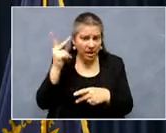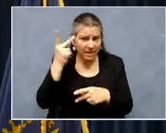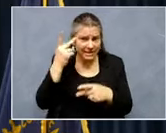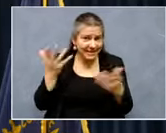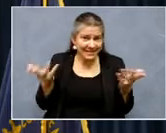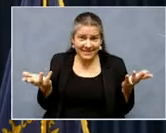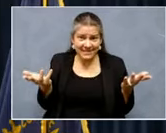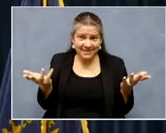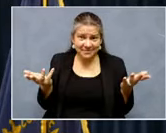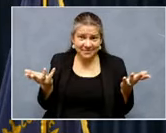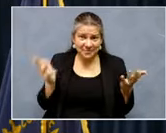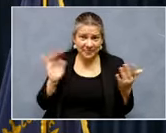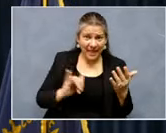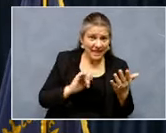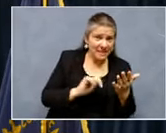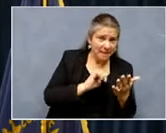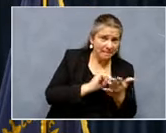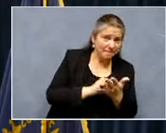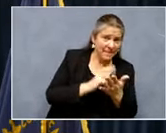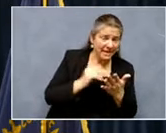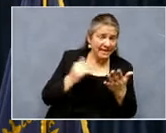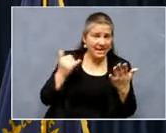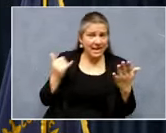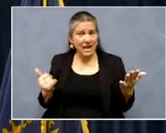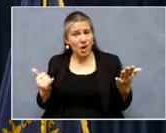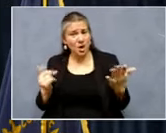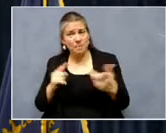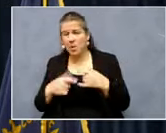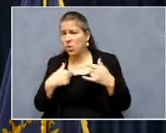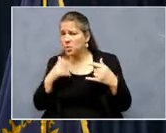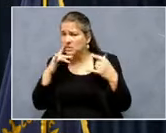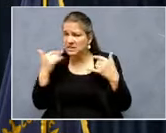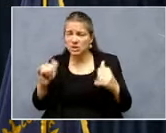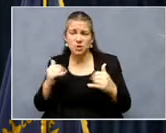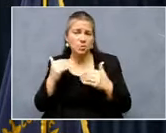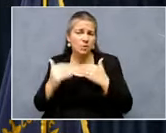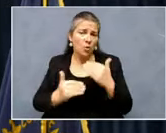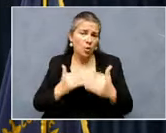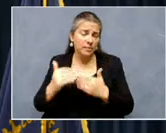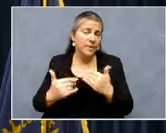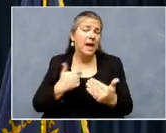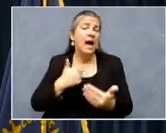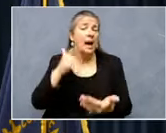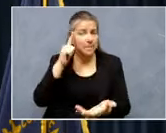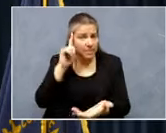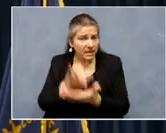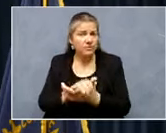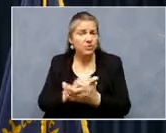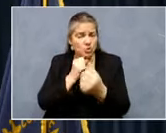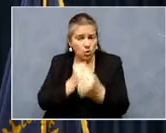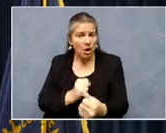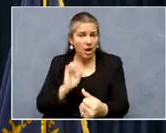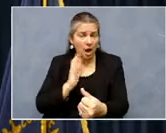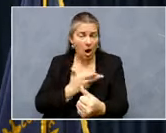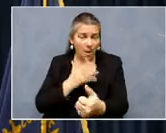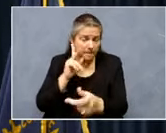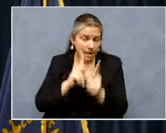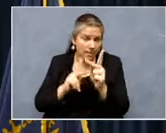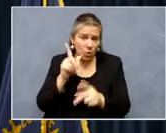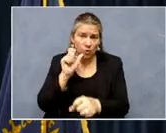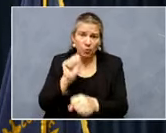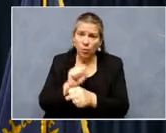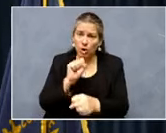then or now, but we are still going to move forward. Uh, I believe strongly that our people who've worked almost